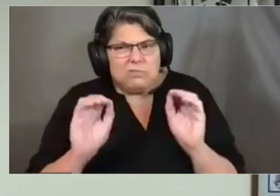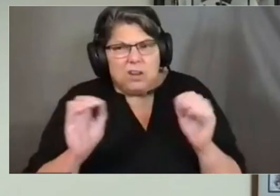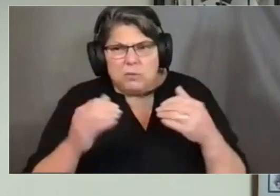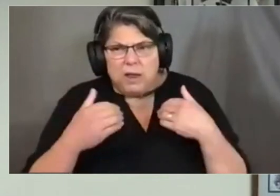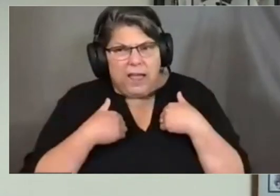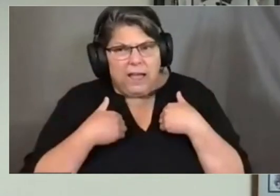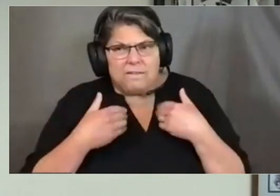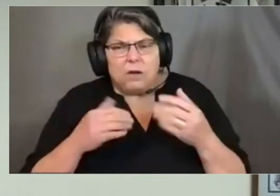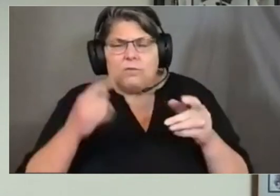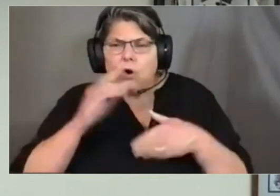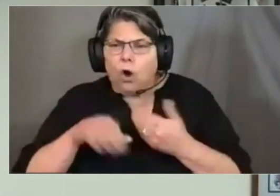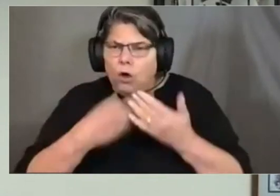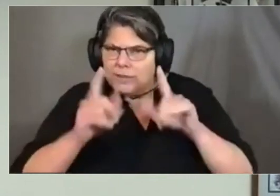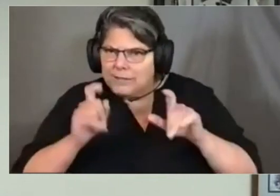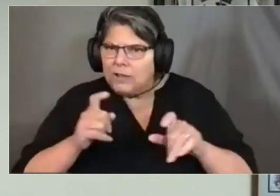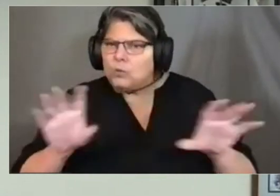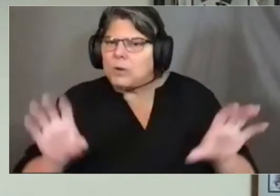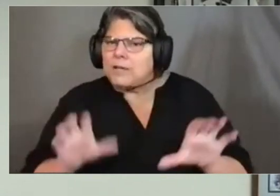before December.